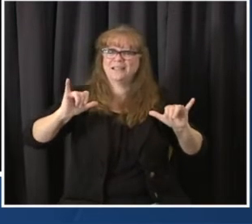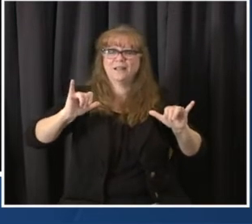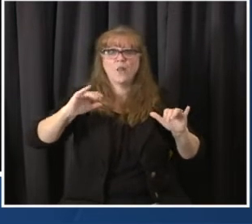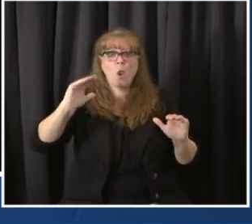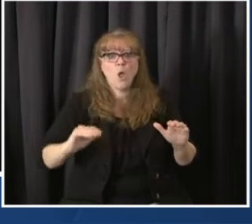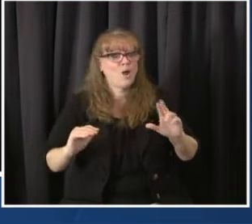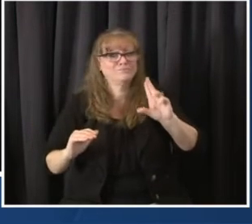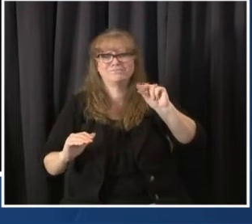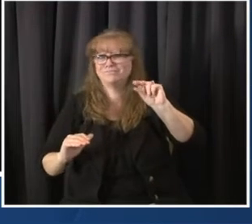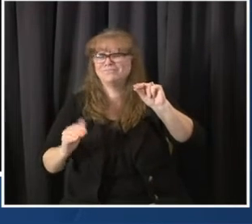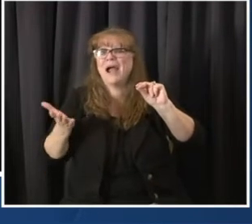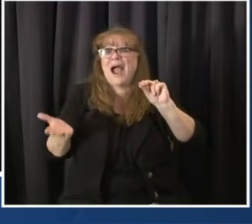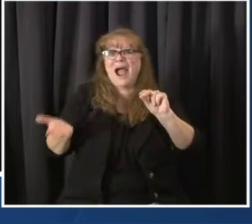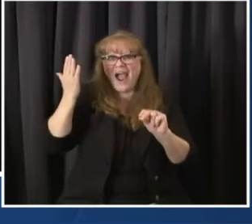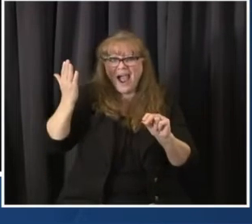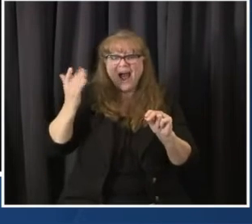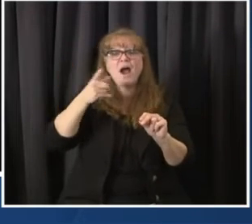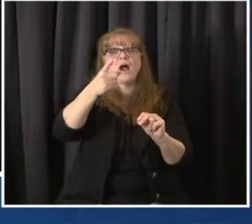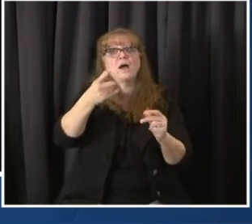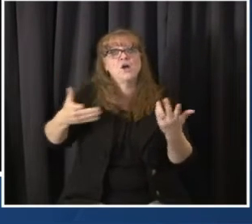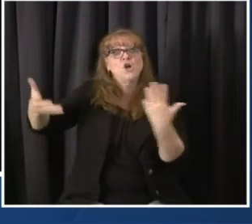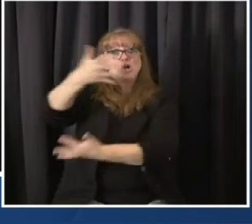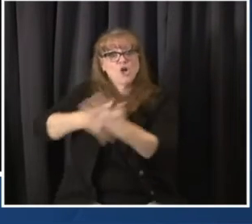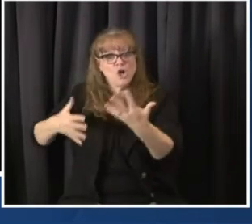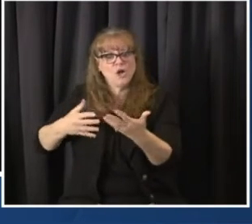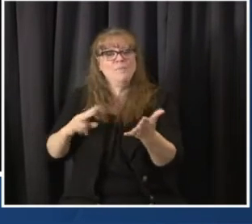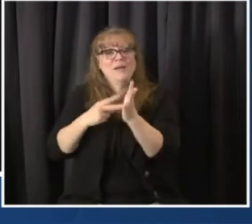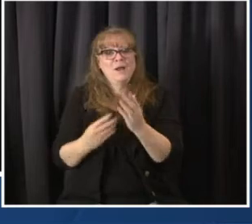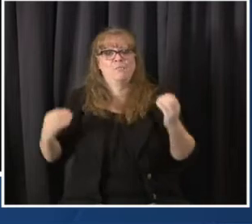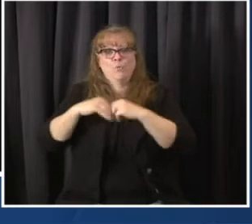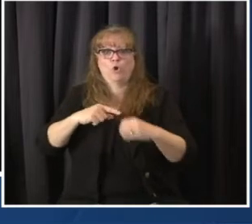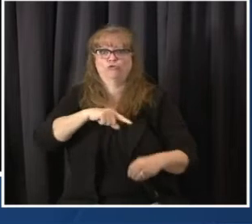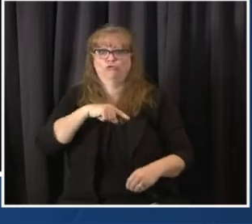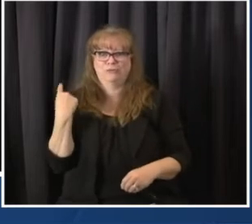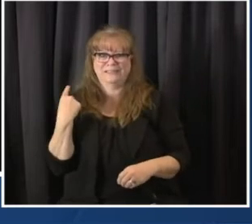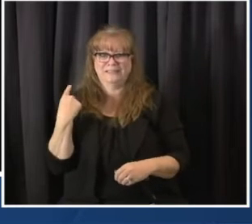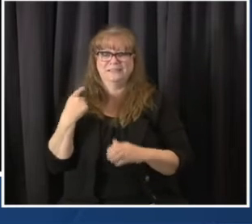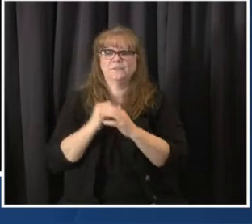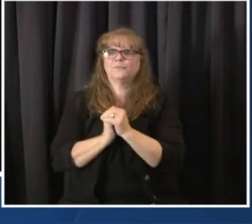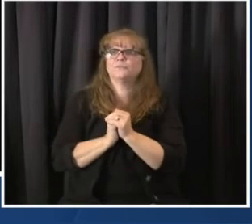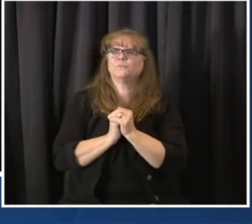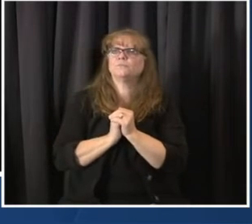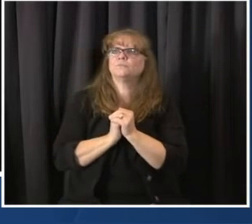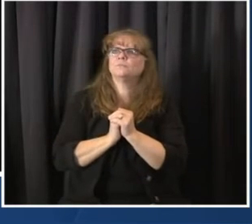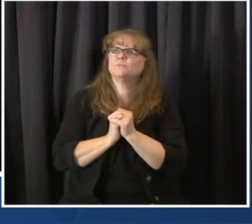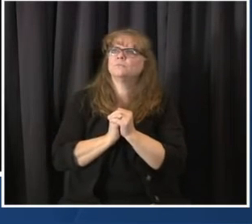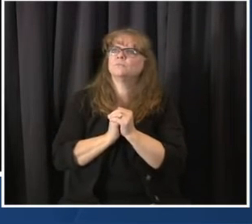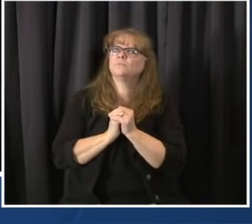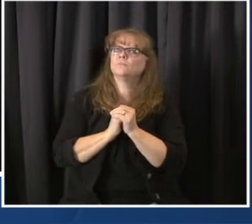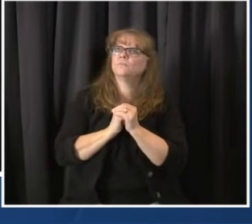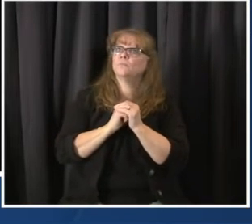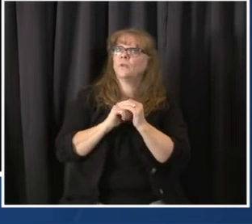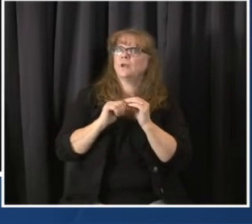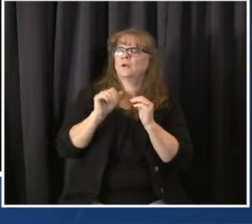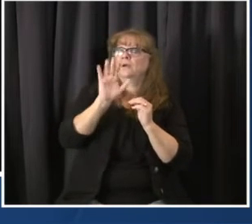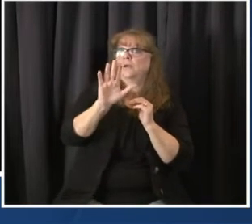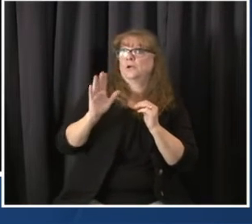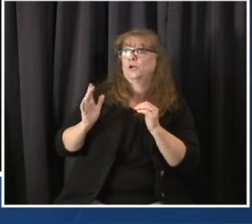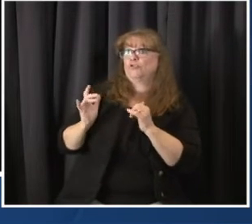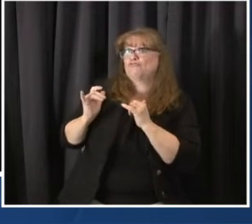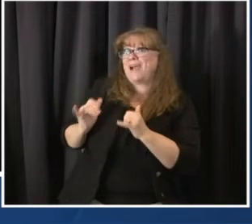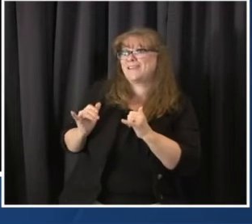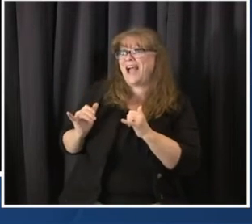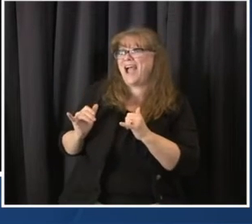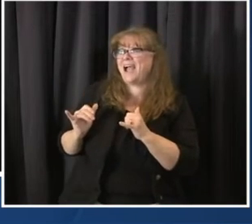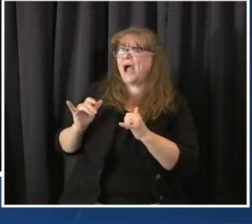At this point, we have seen, thankfully, a steady decrease in our hospitalizations. So, that does appear to